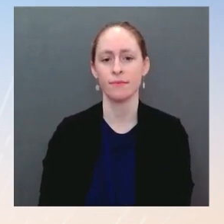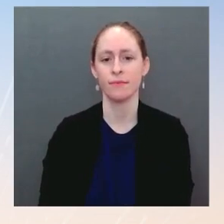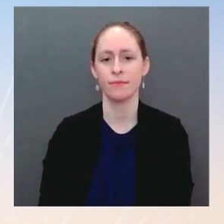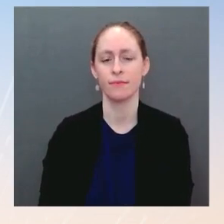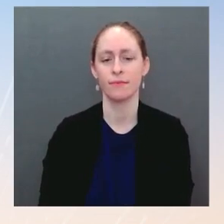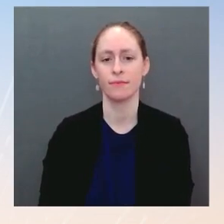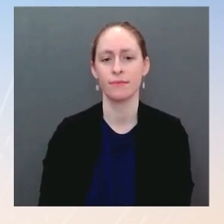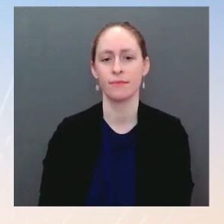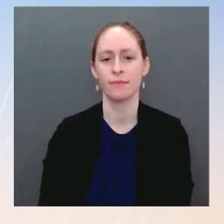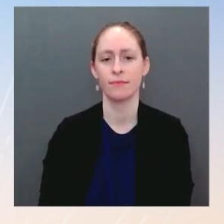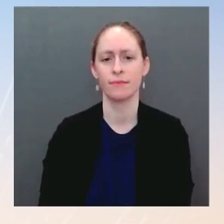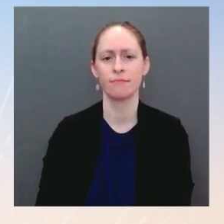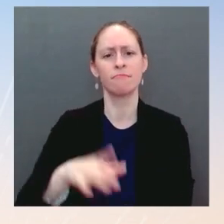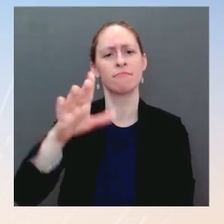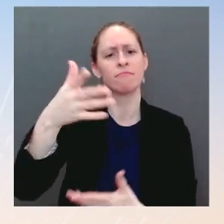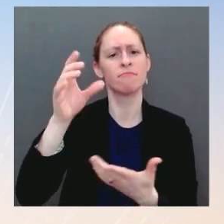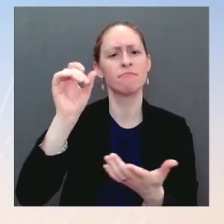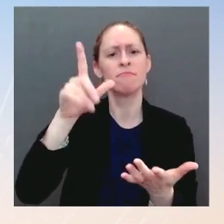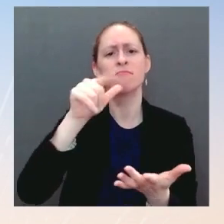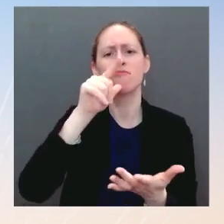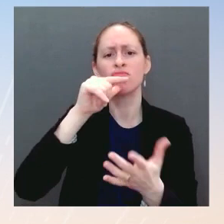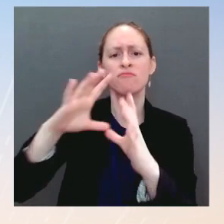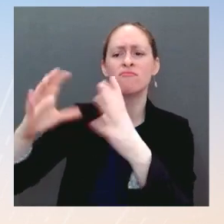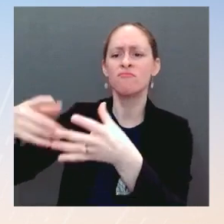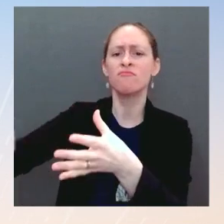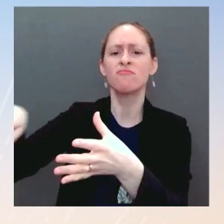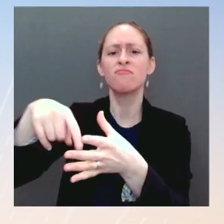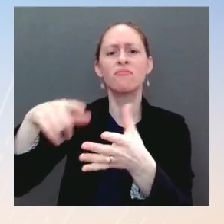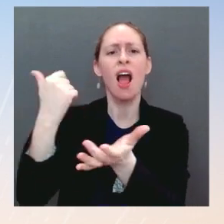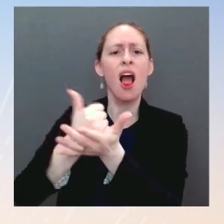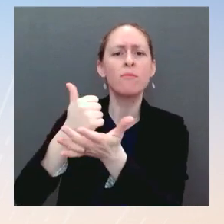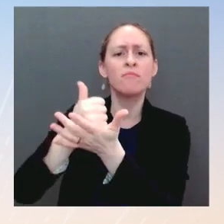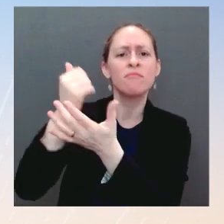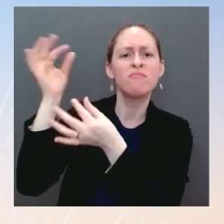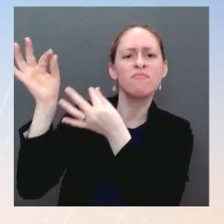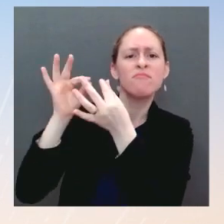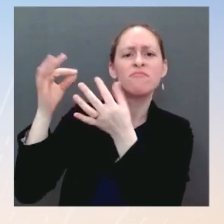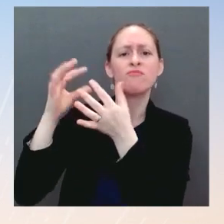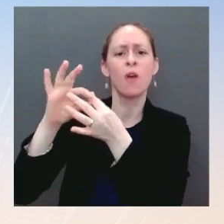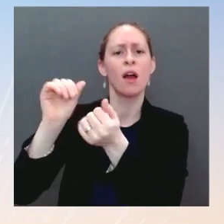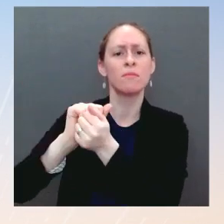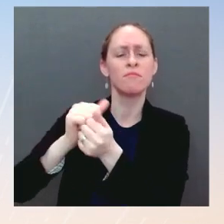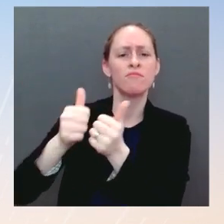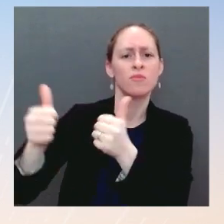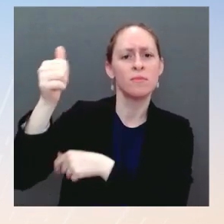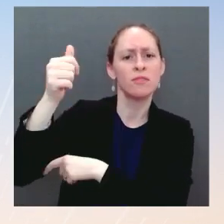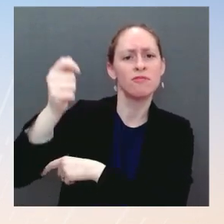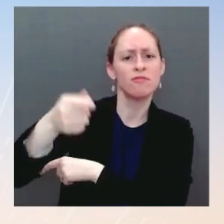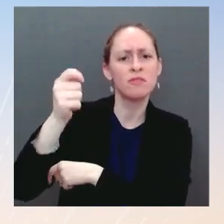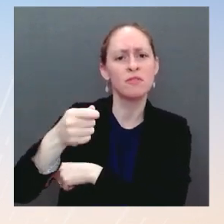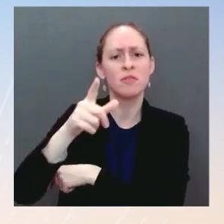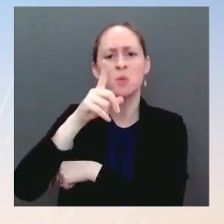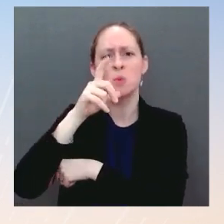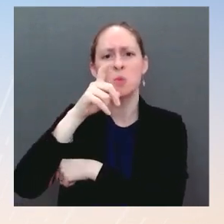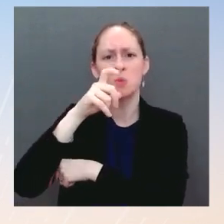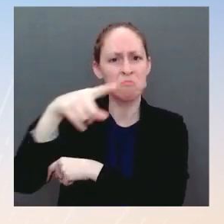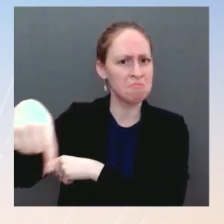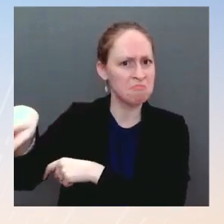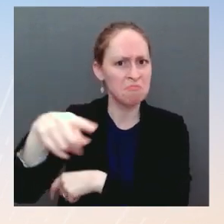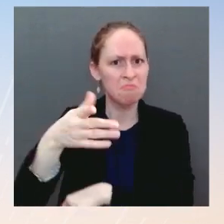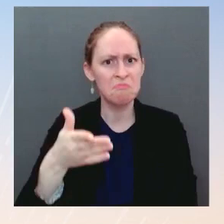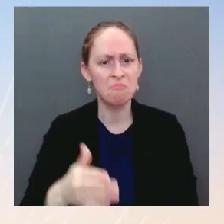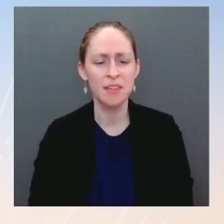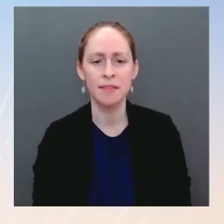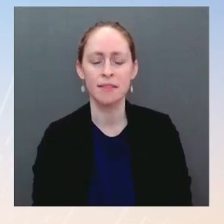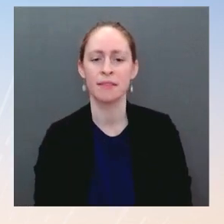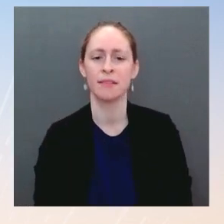House or that they have already spoken to to this point as he goes through the process of coming up with the best possible candidate for the court? Ms. Sure. We will be consulting with a range of